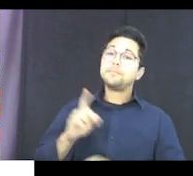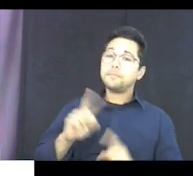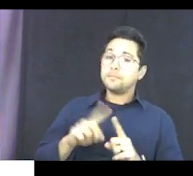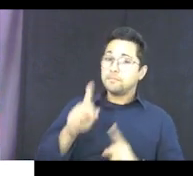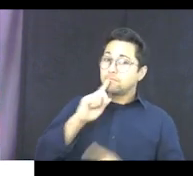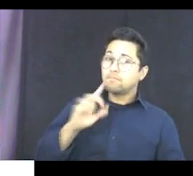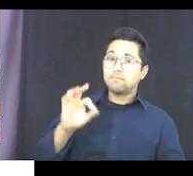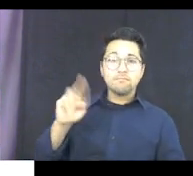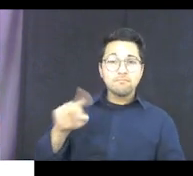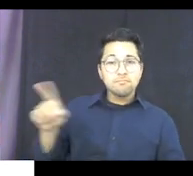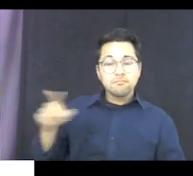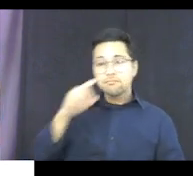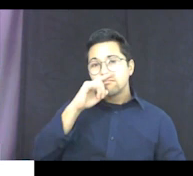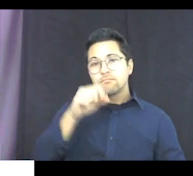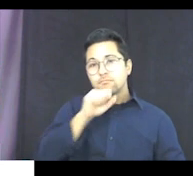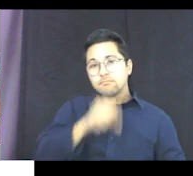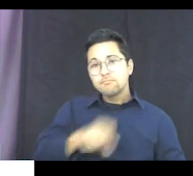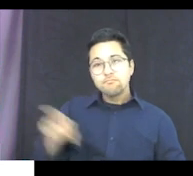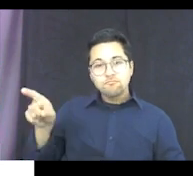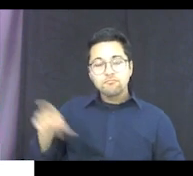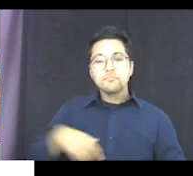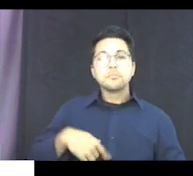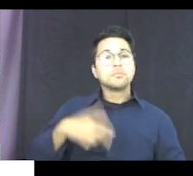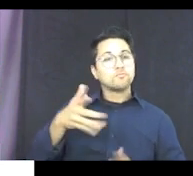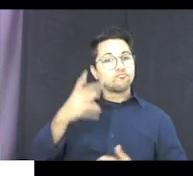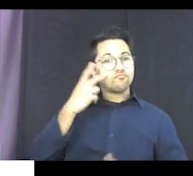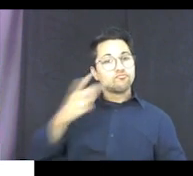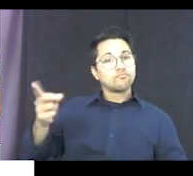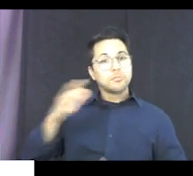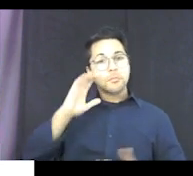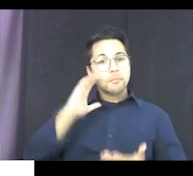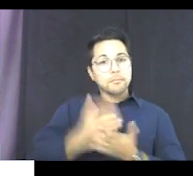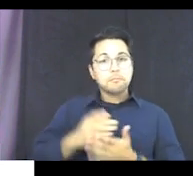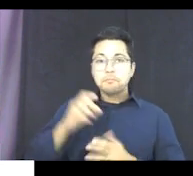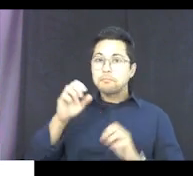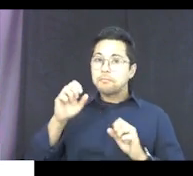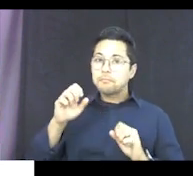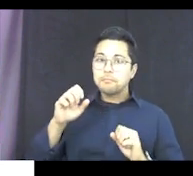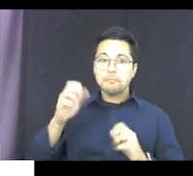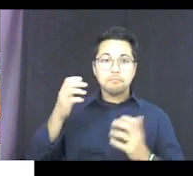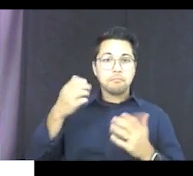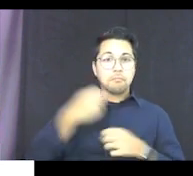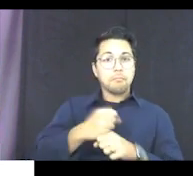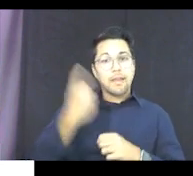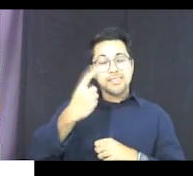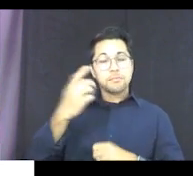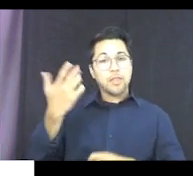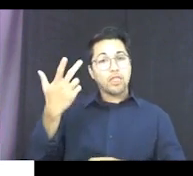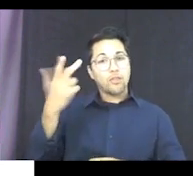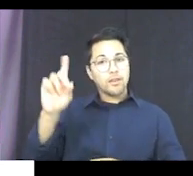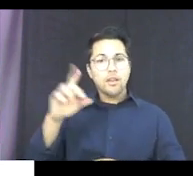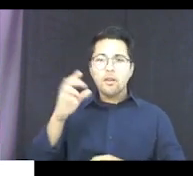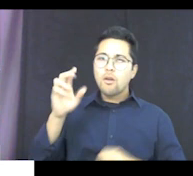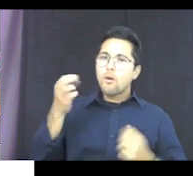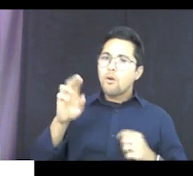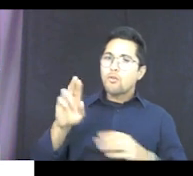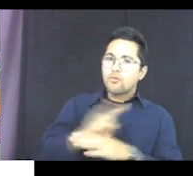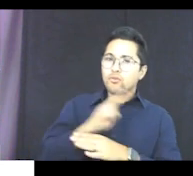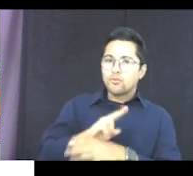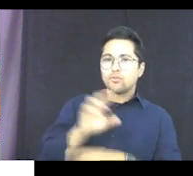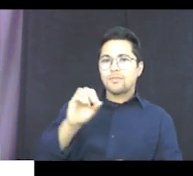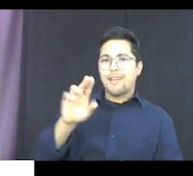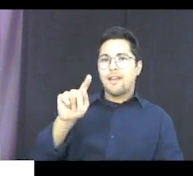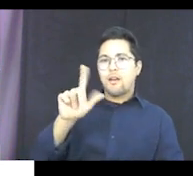they're really fun. Kids really like using them. And as you can kind of see in the pictures here, you can either, like I said, make something in 3D or you can use it to outline